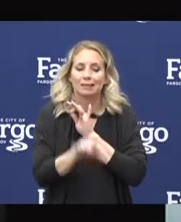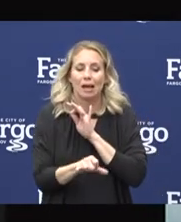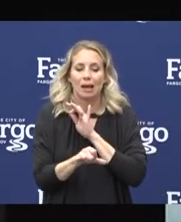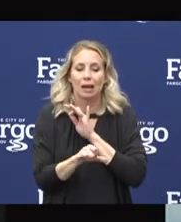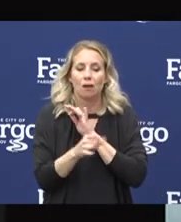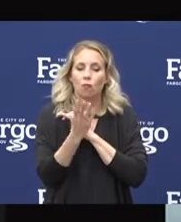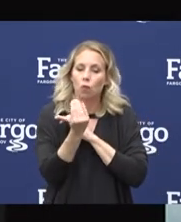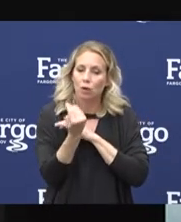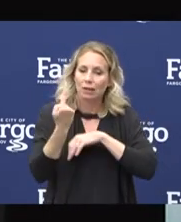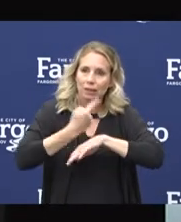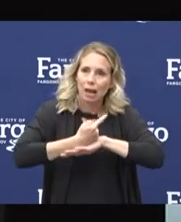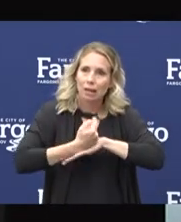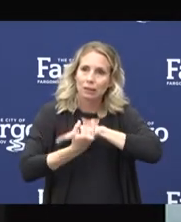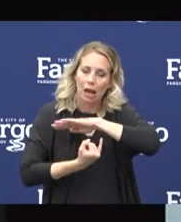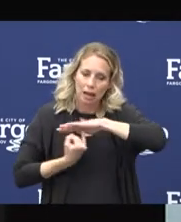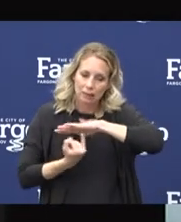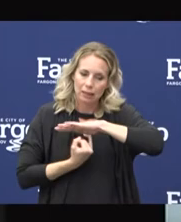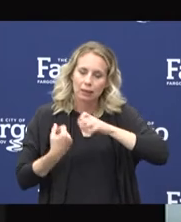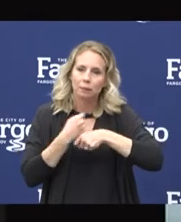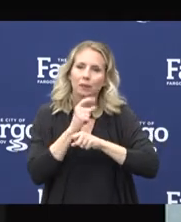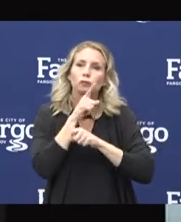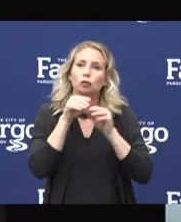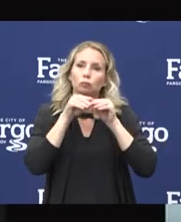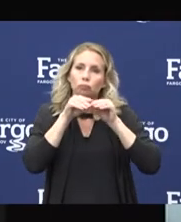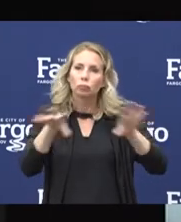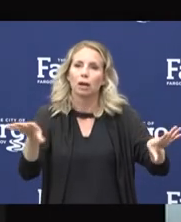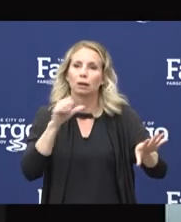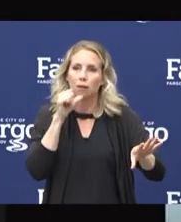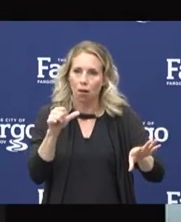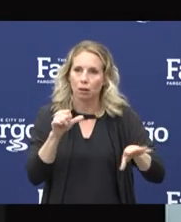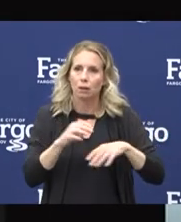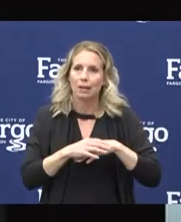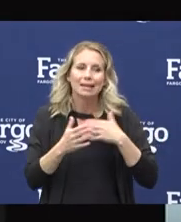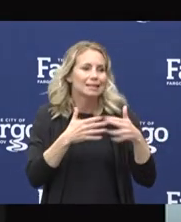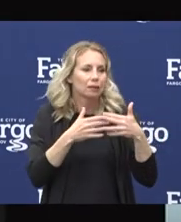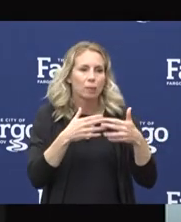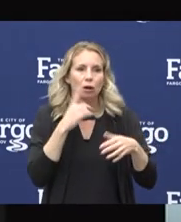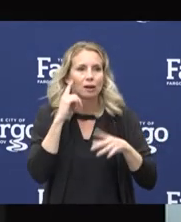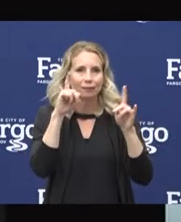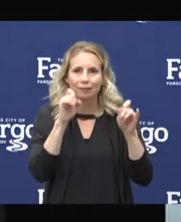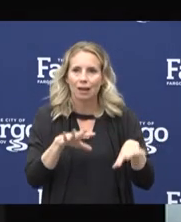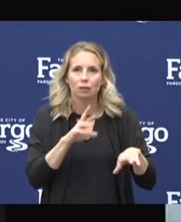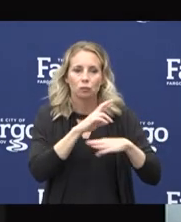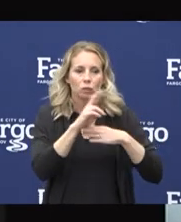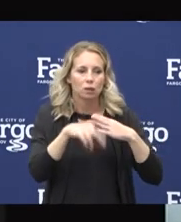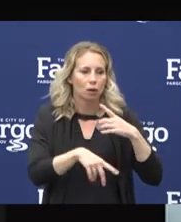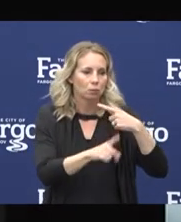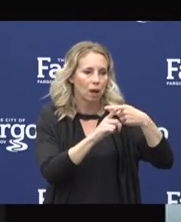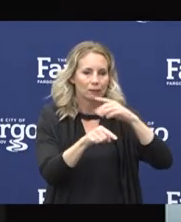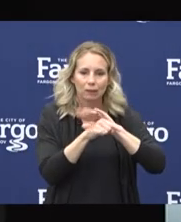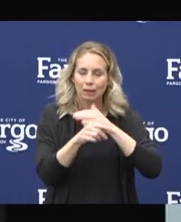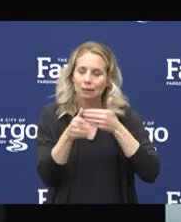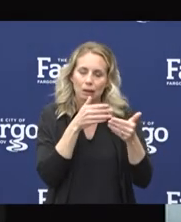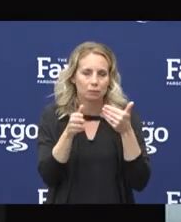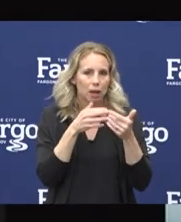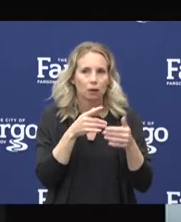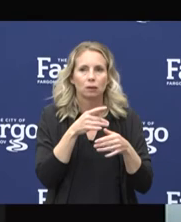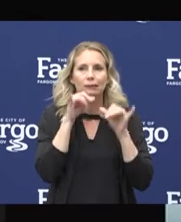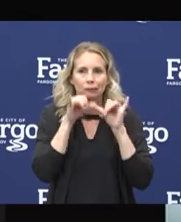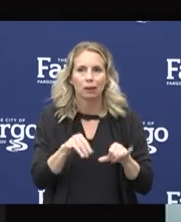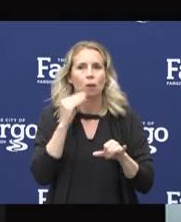to ensure that you do not spread the disease to others, regardless of any test results received during that 14-day time.